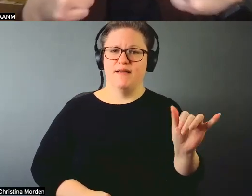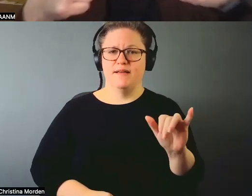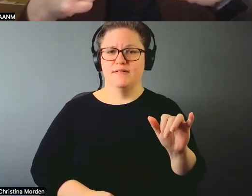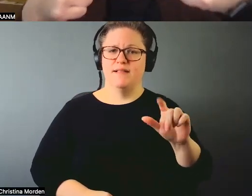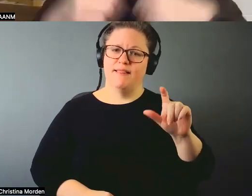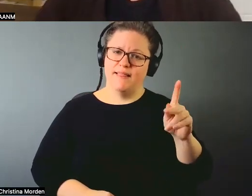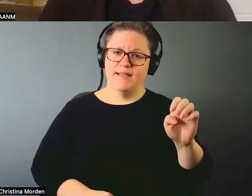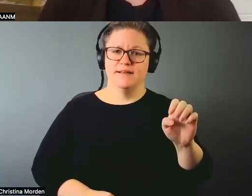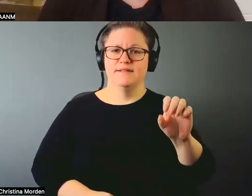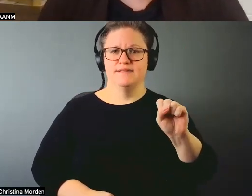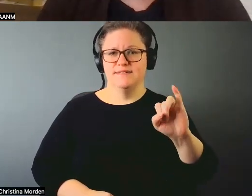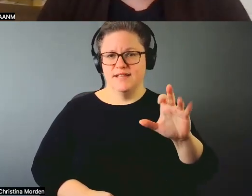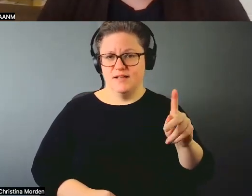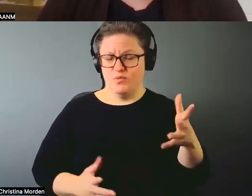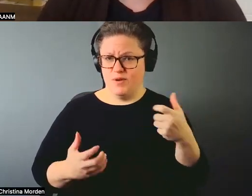Okay.